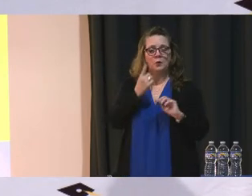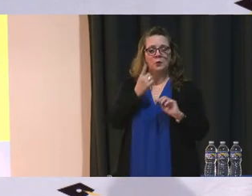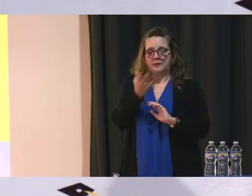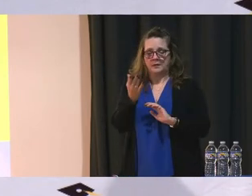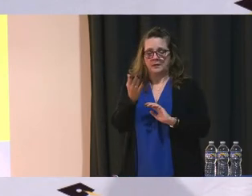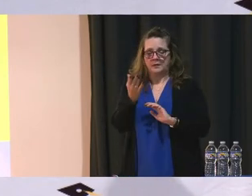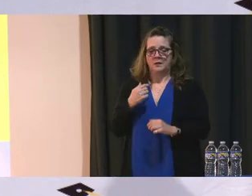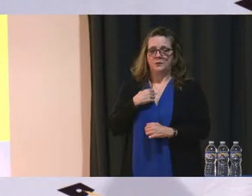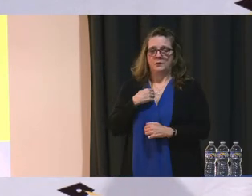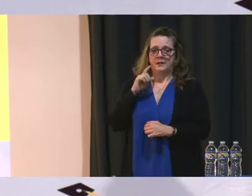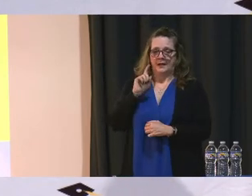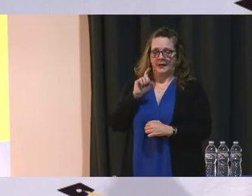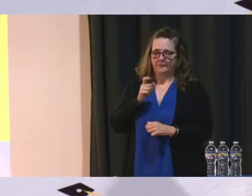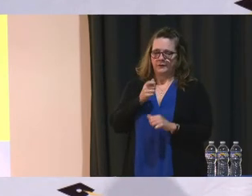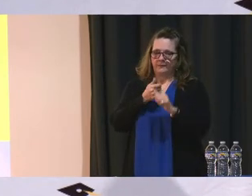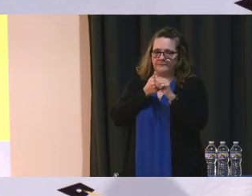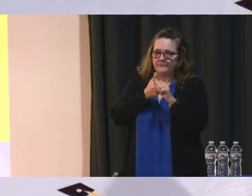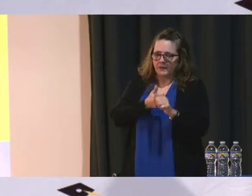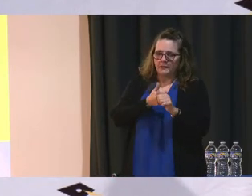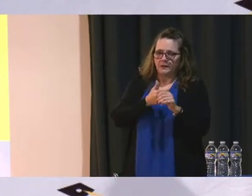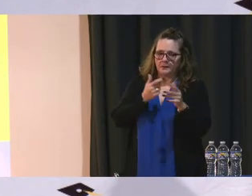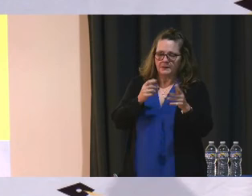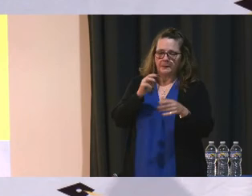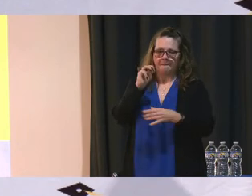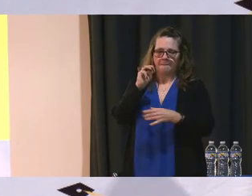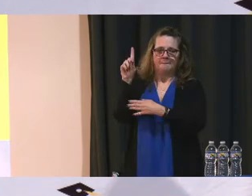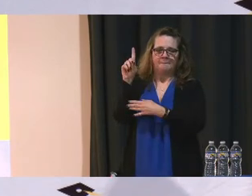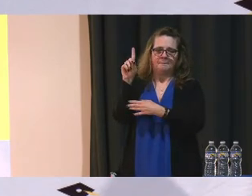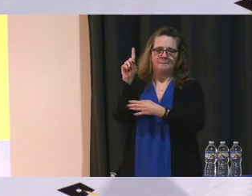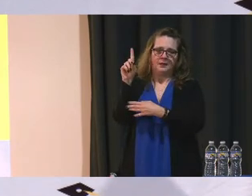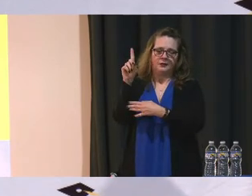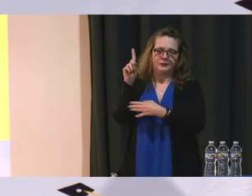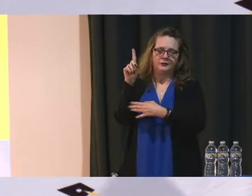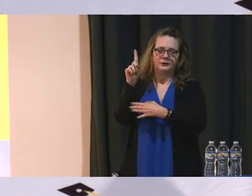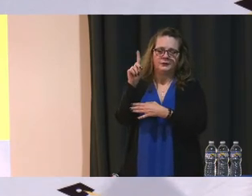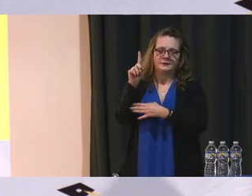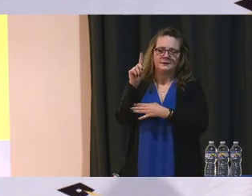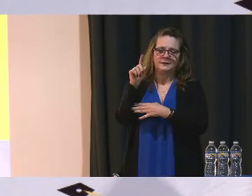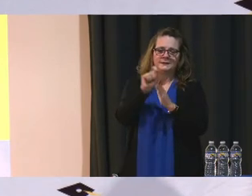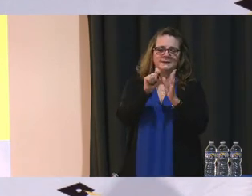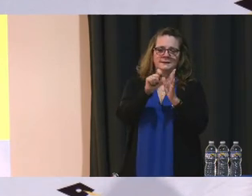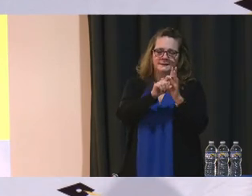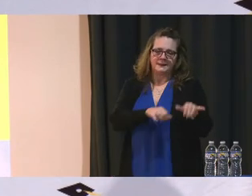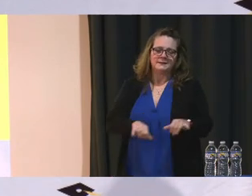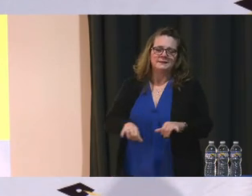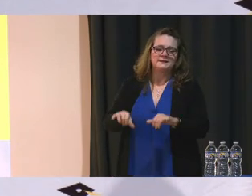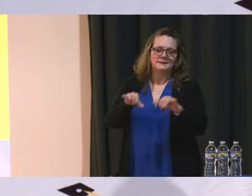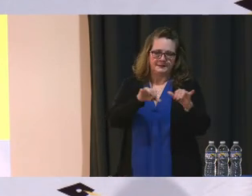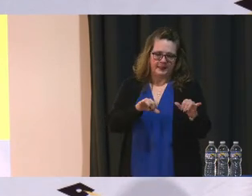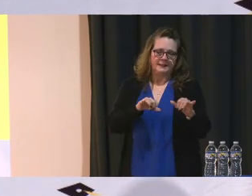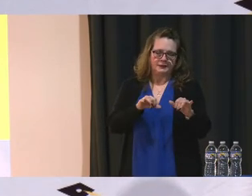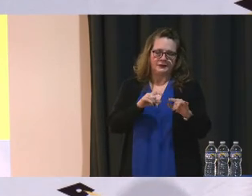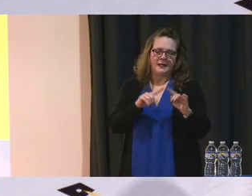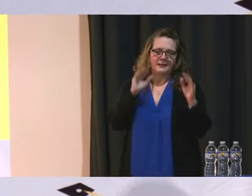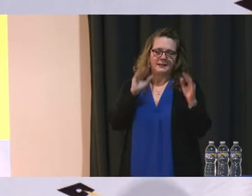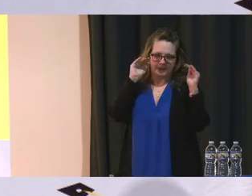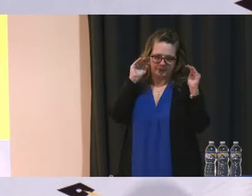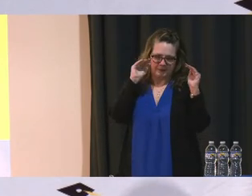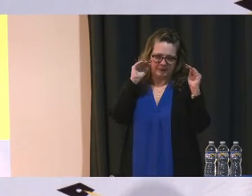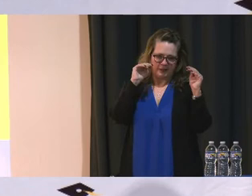that we have to adhere to are the Maryland state standards in terms of teaching expectations. But I'll